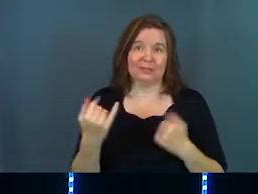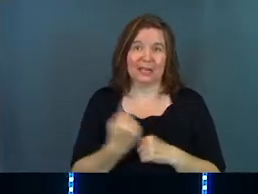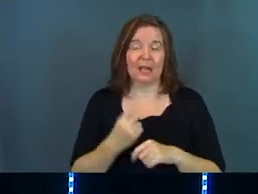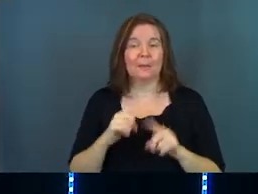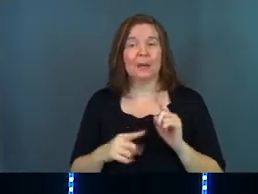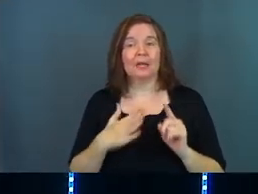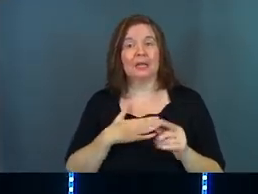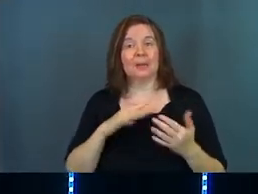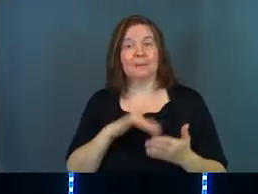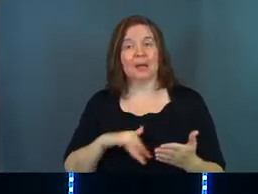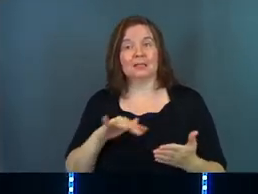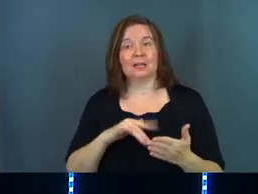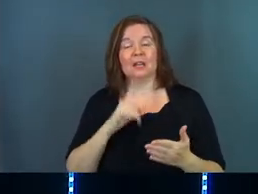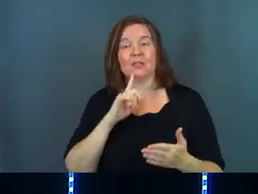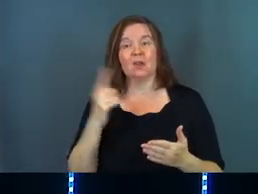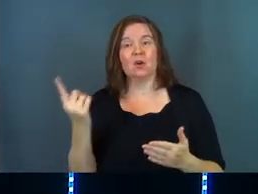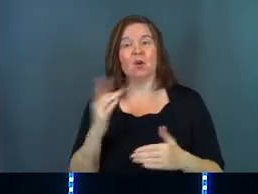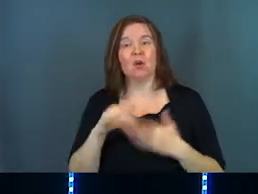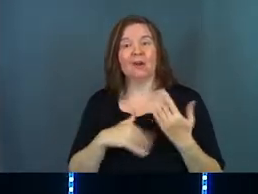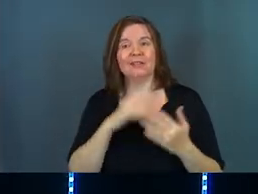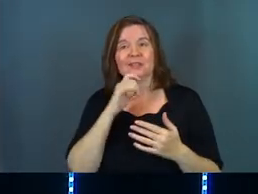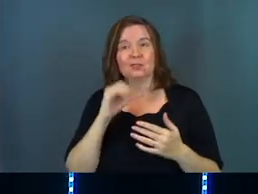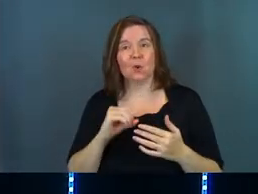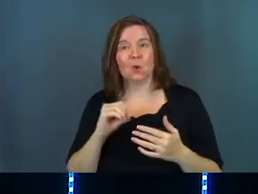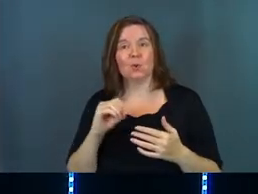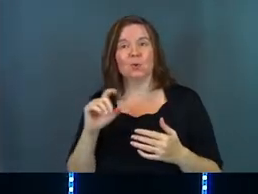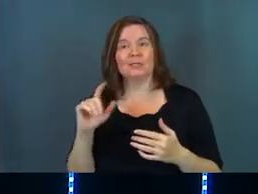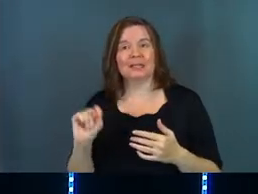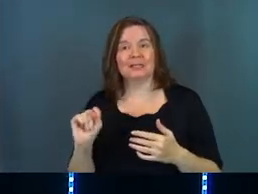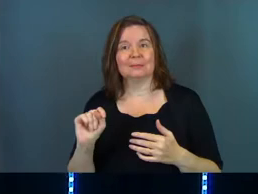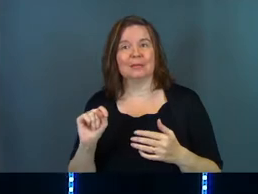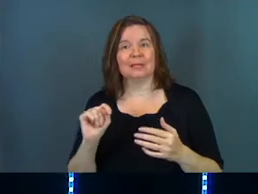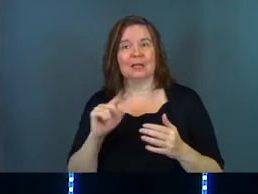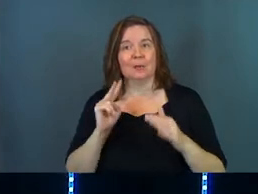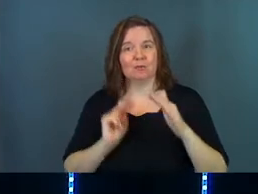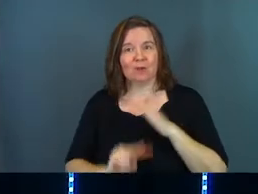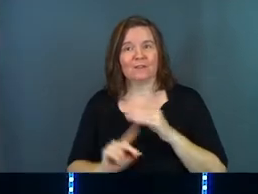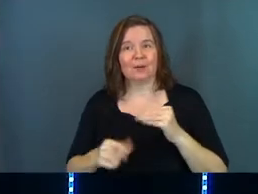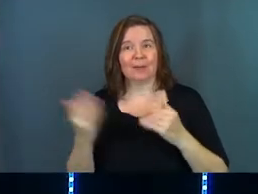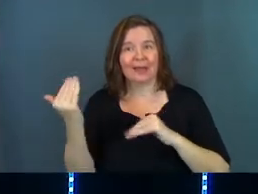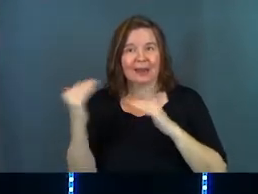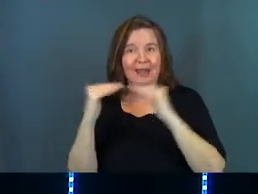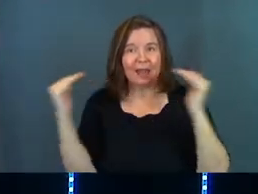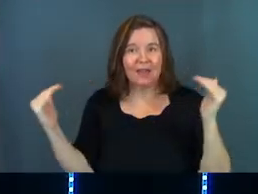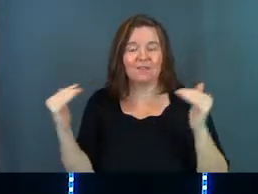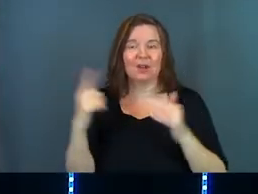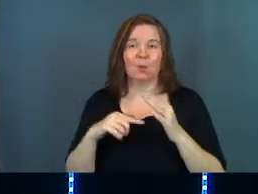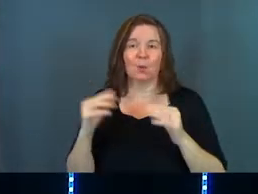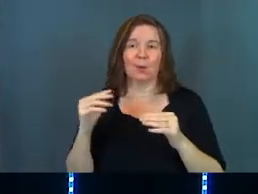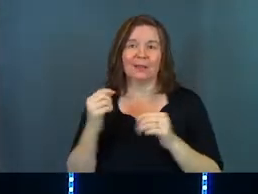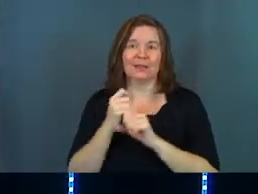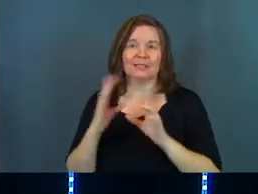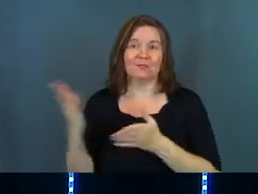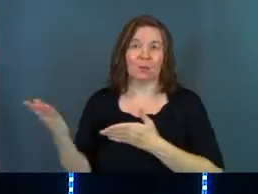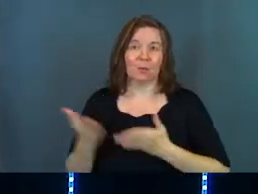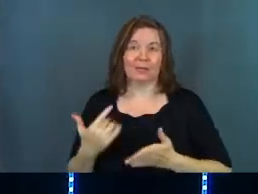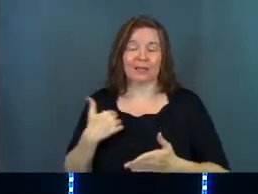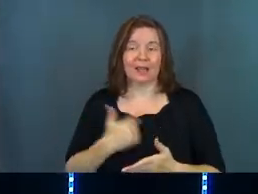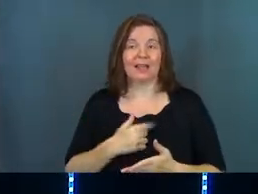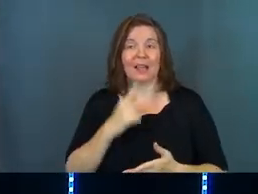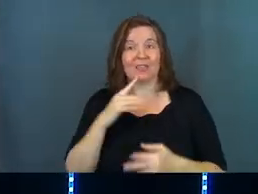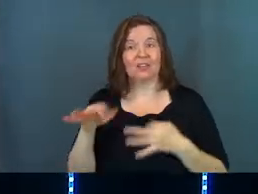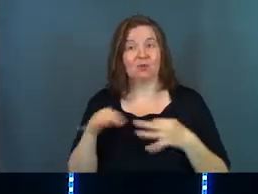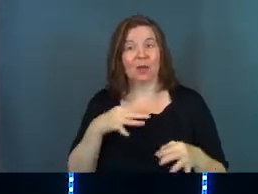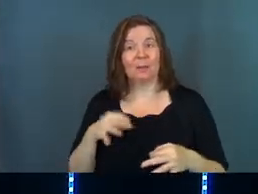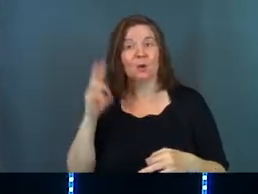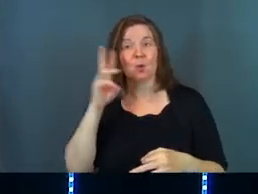today, but just even in my study, it's like there are all these Old Testament prophecies about heaven and about what the Messiah is going to bring to us. And